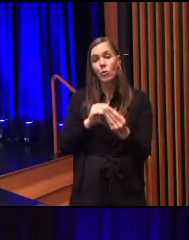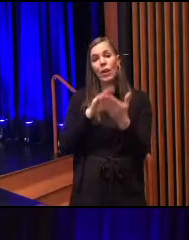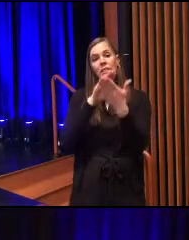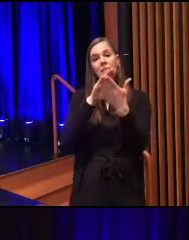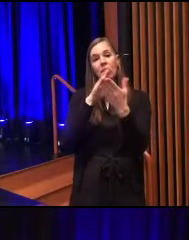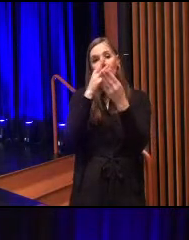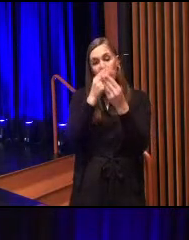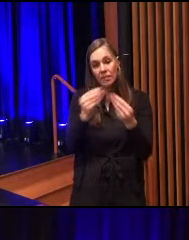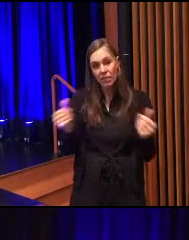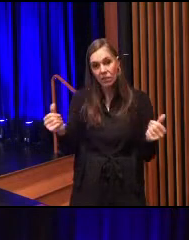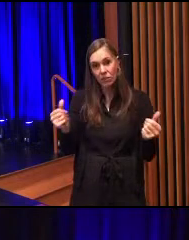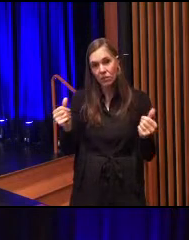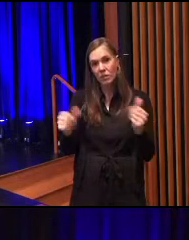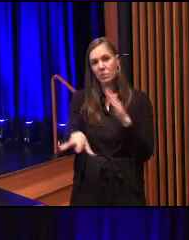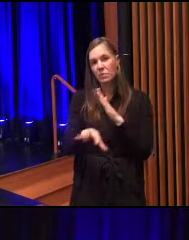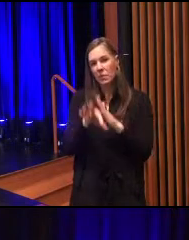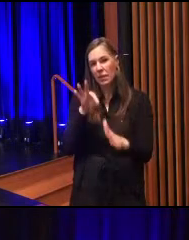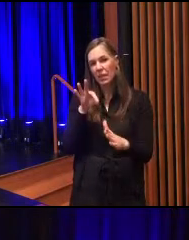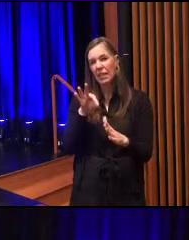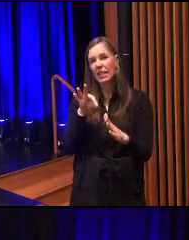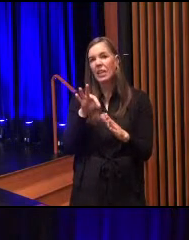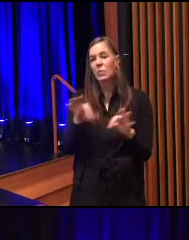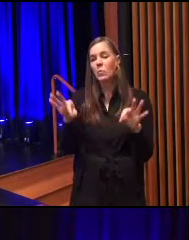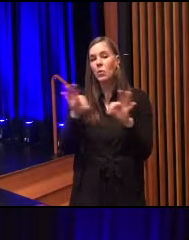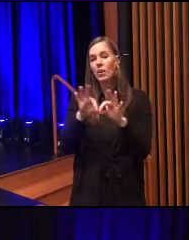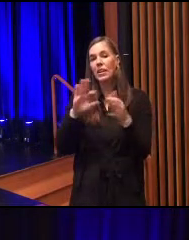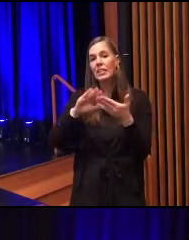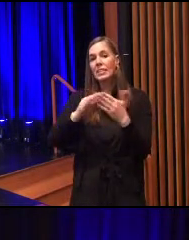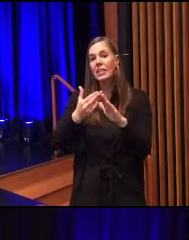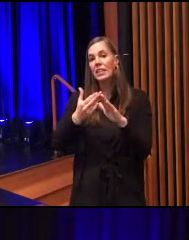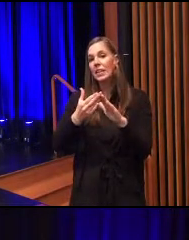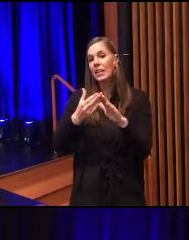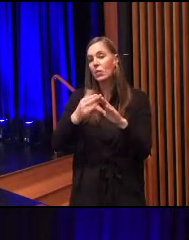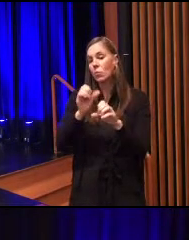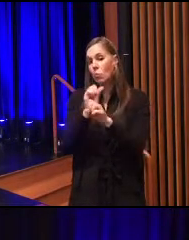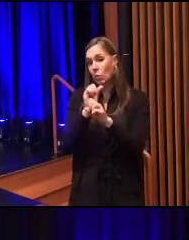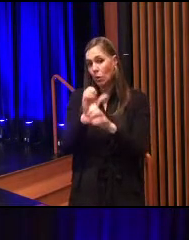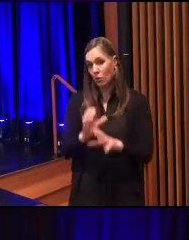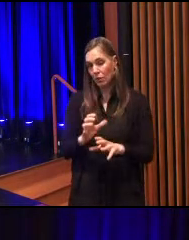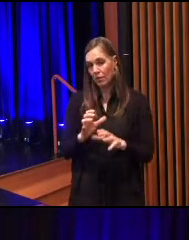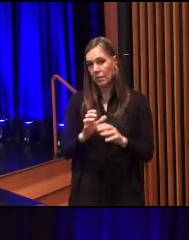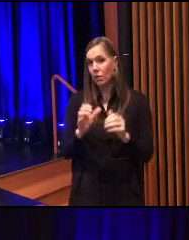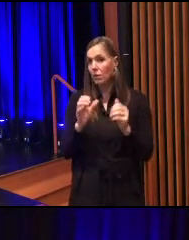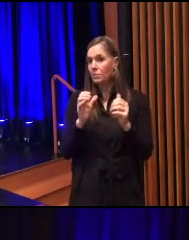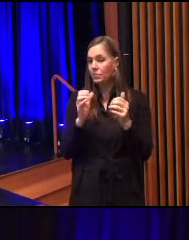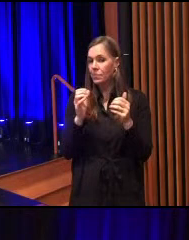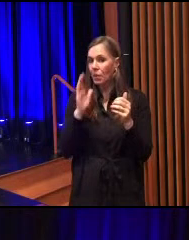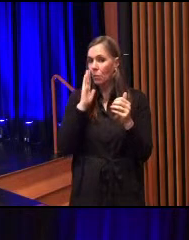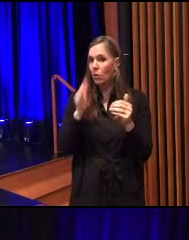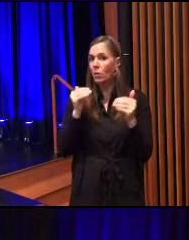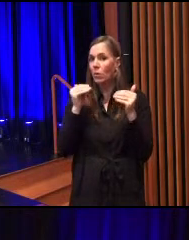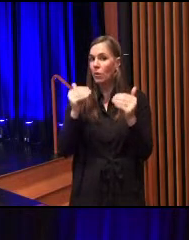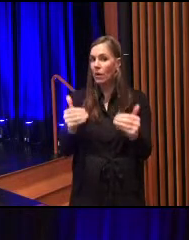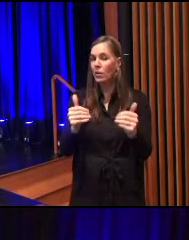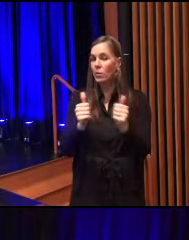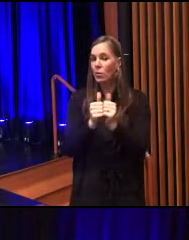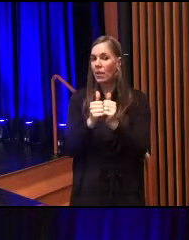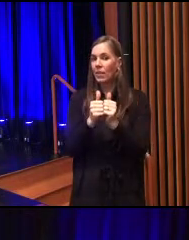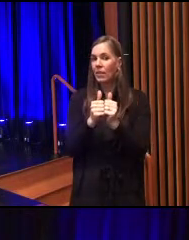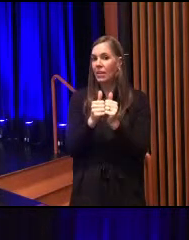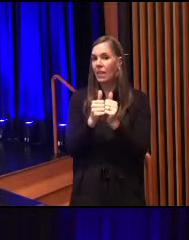reappointing several key city officials. And with that, administration resolution